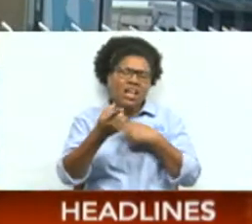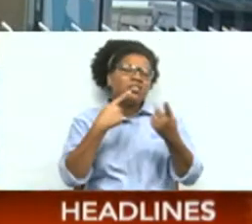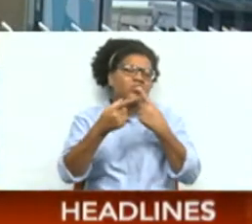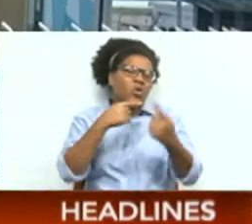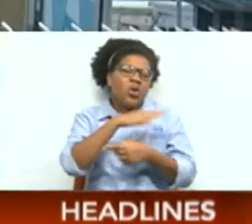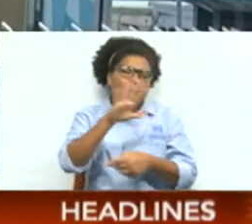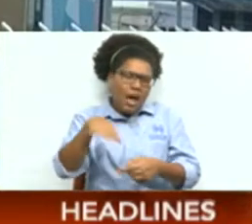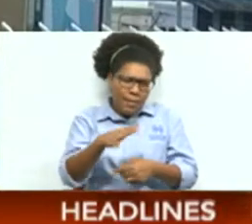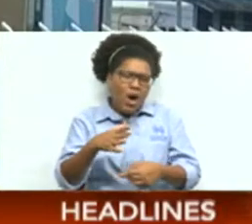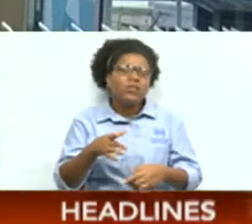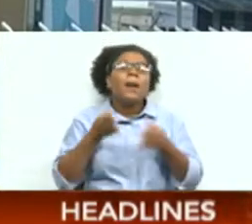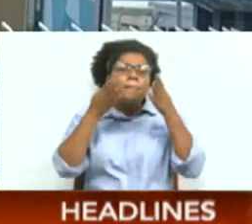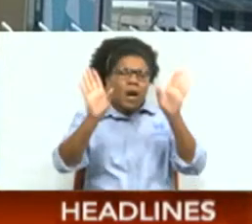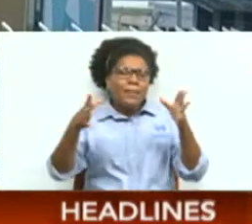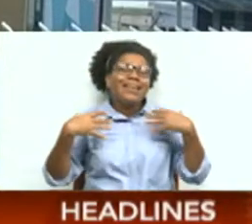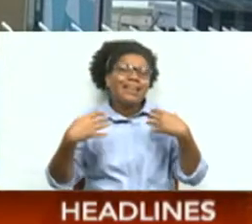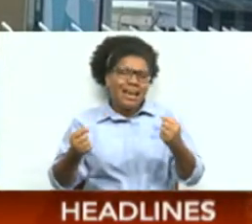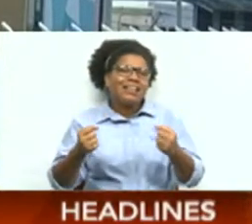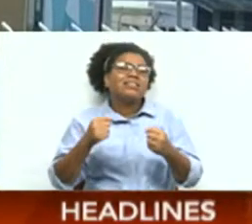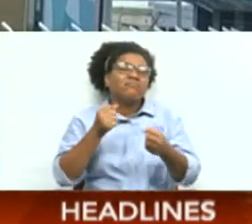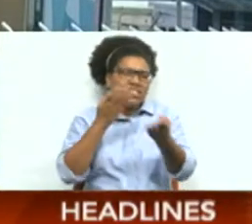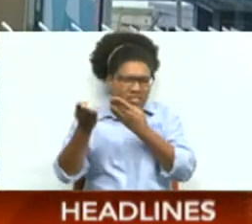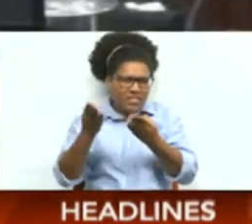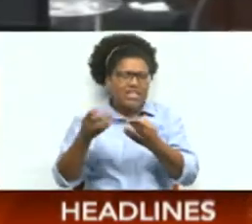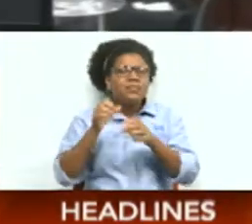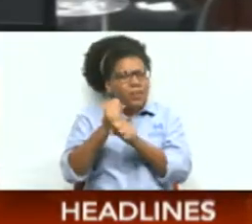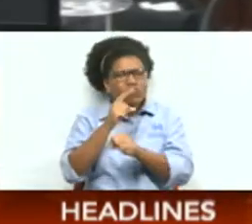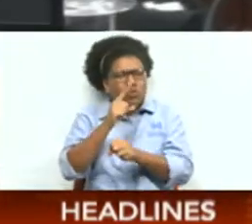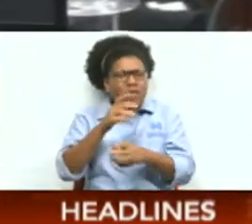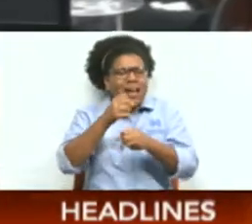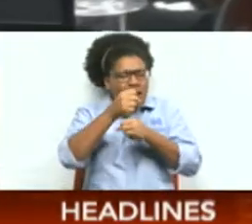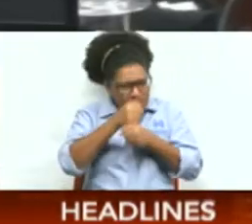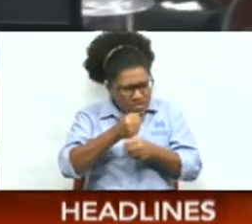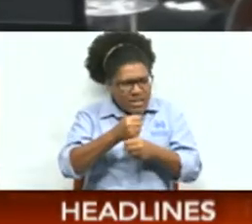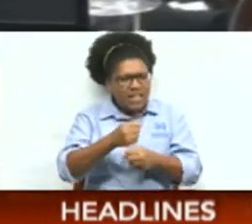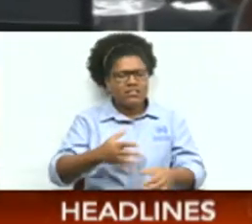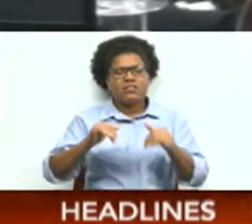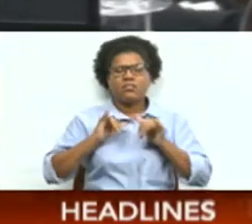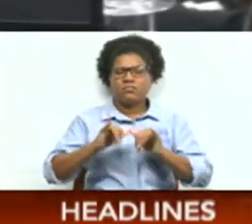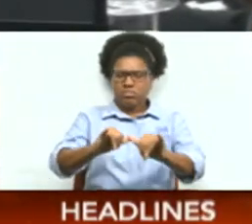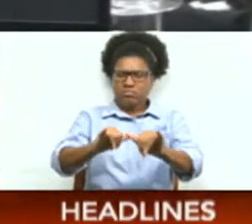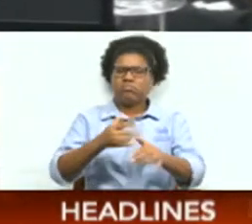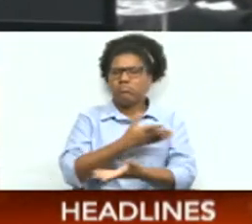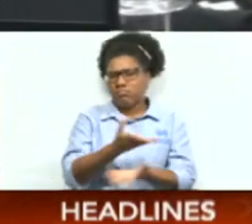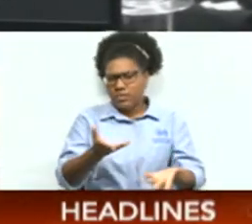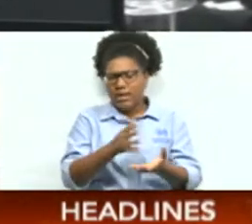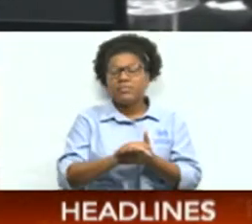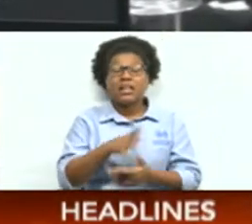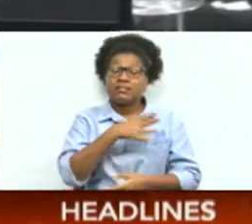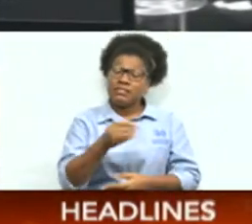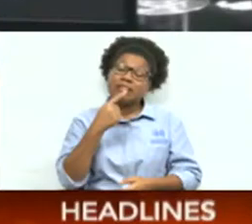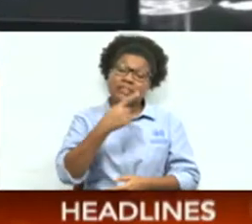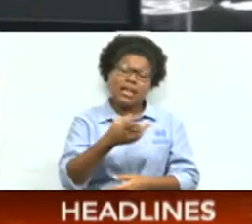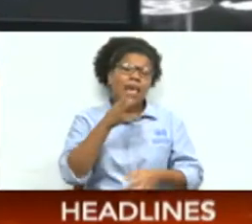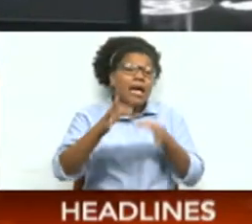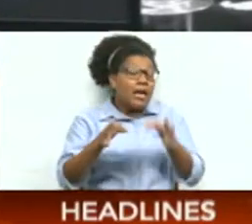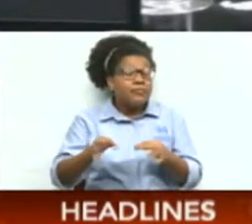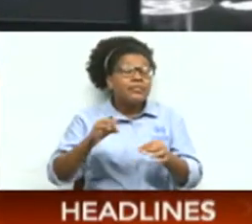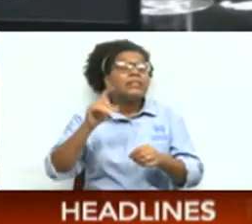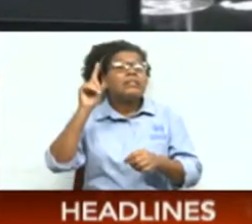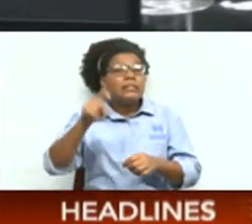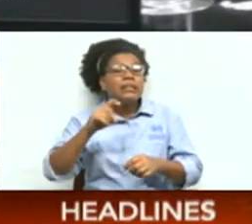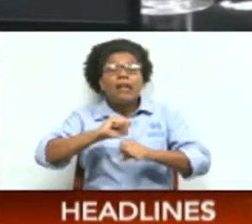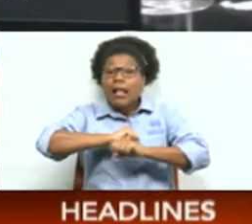reference to the public health sector to ensure that confidence is continually maintained. It also says anyone who needs clarity on their